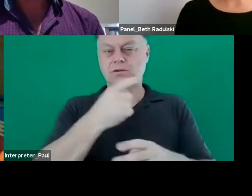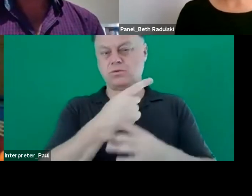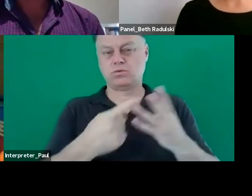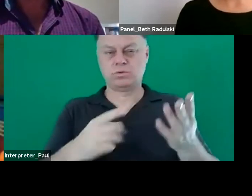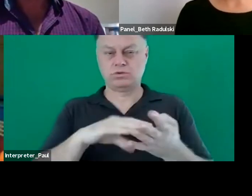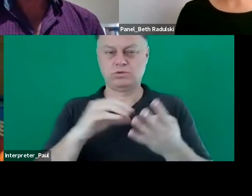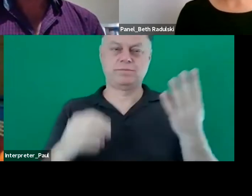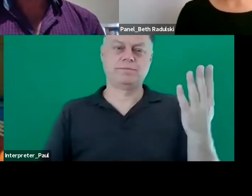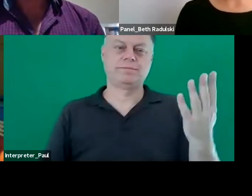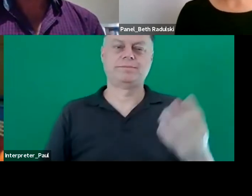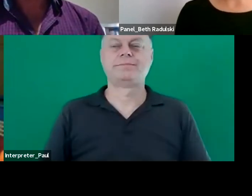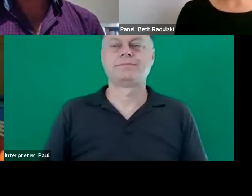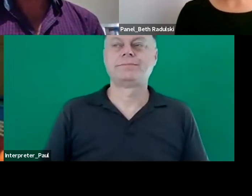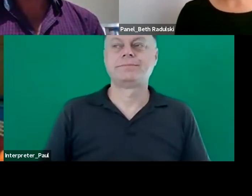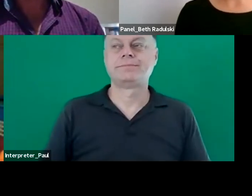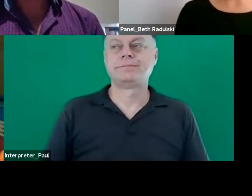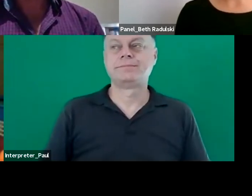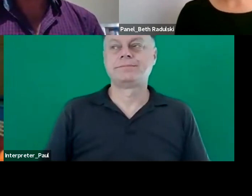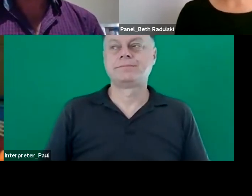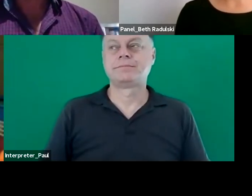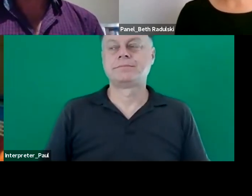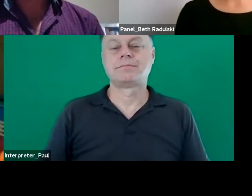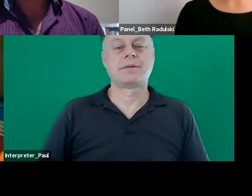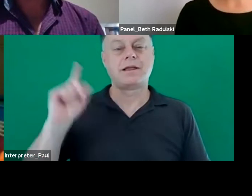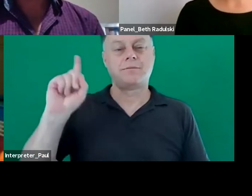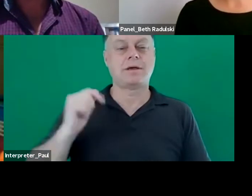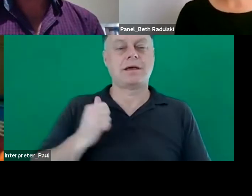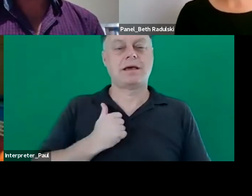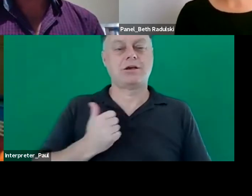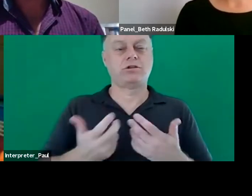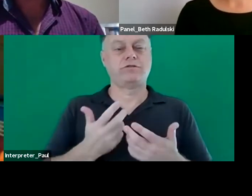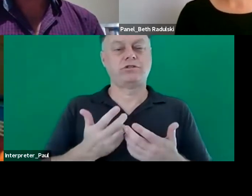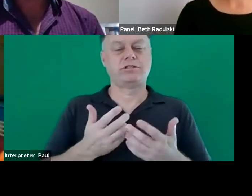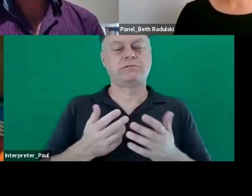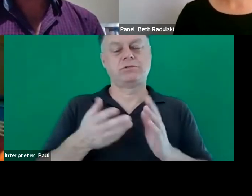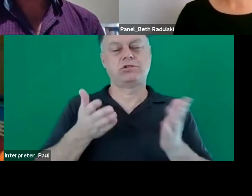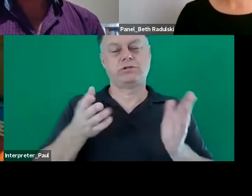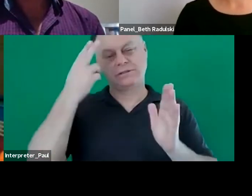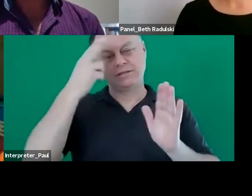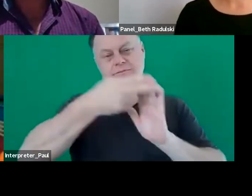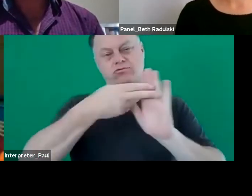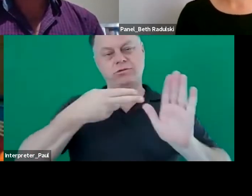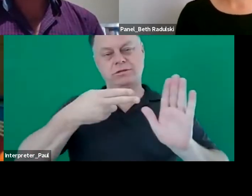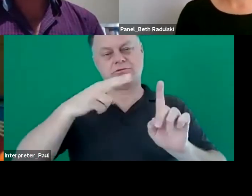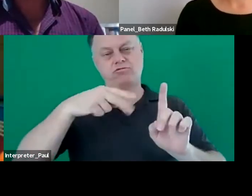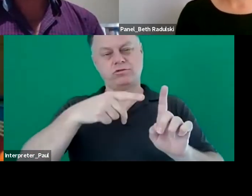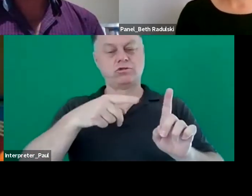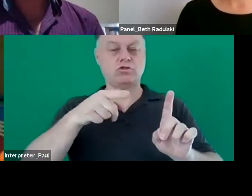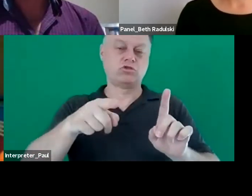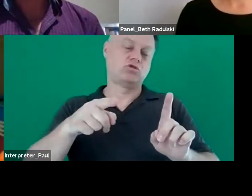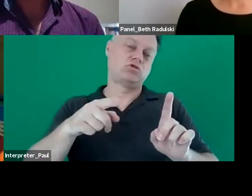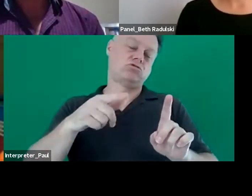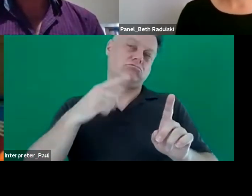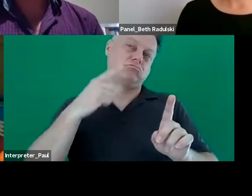we are currently reviewing the branding of the service at our university do any of you have a preference when seeking